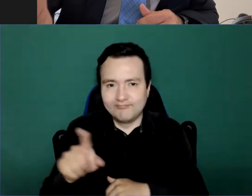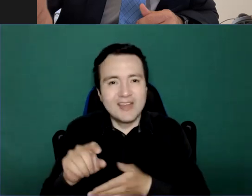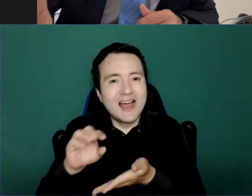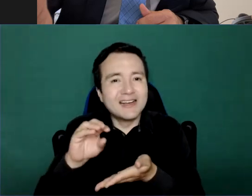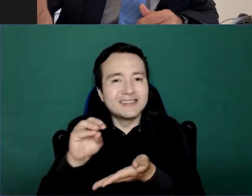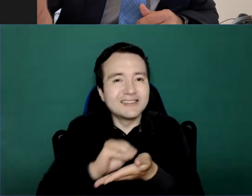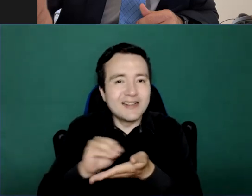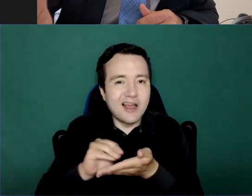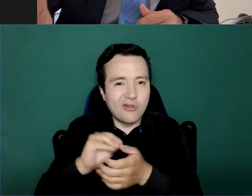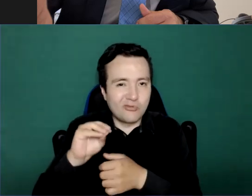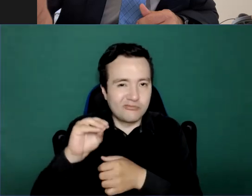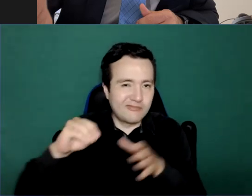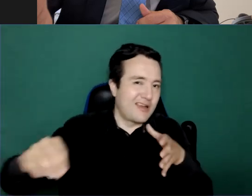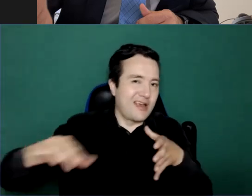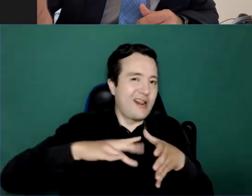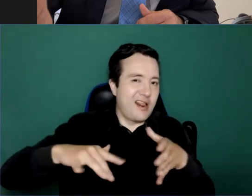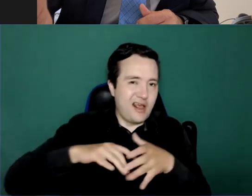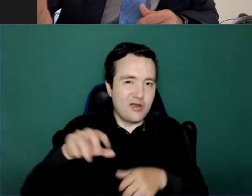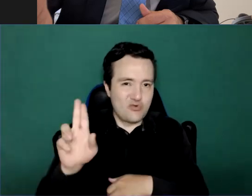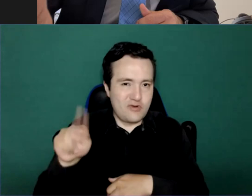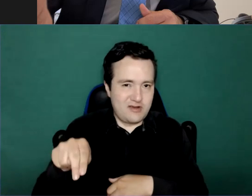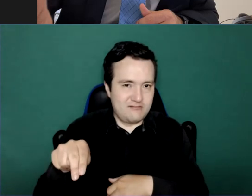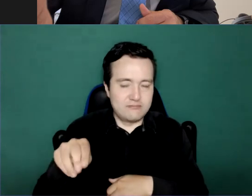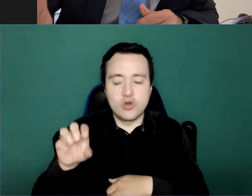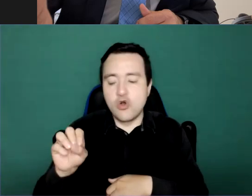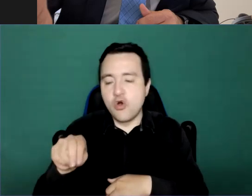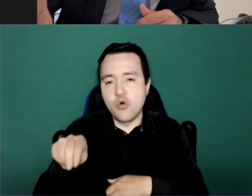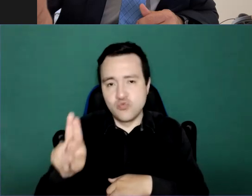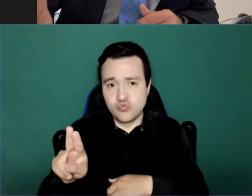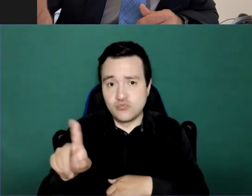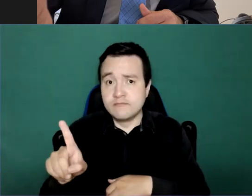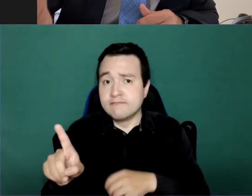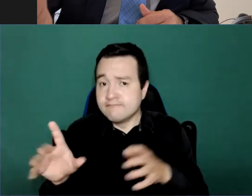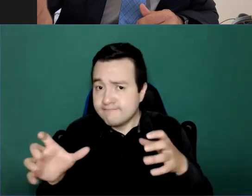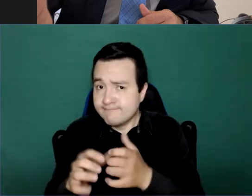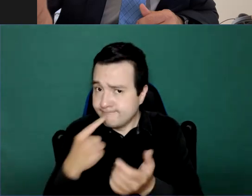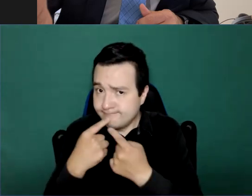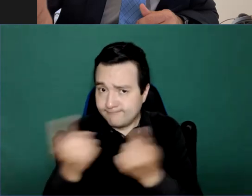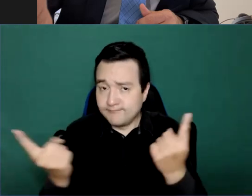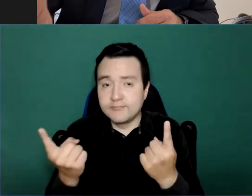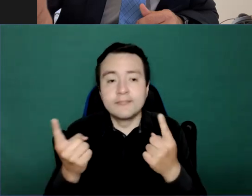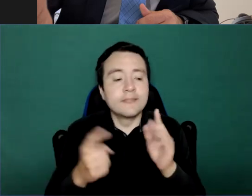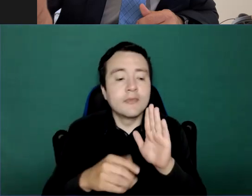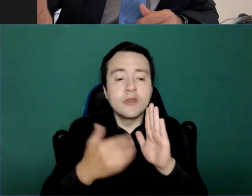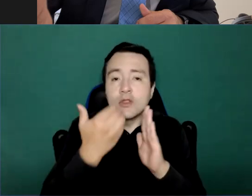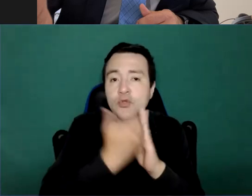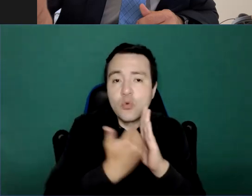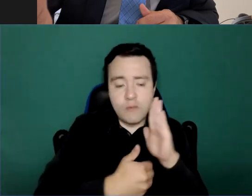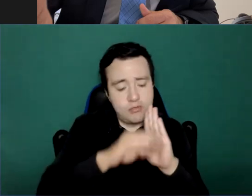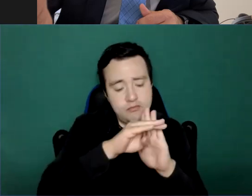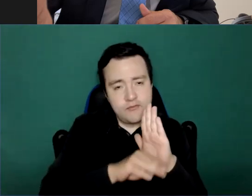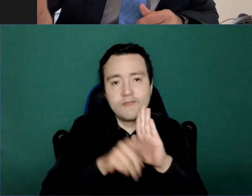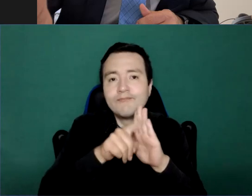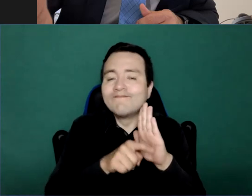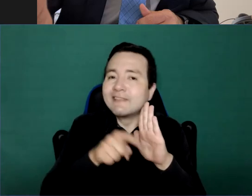for action in mental health. And this indicated three actions to minimize the mental health consequences of pandemic. And even